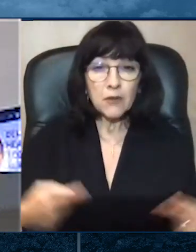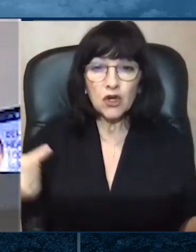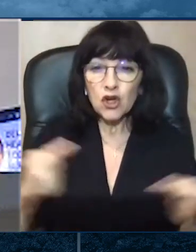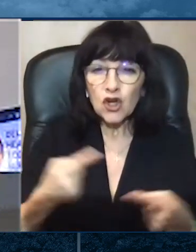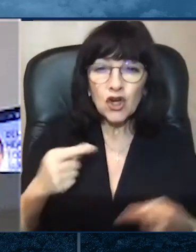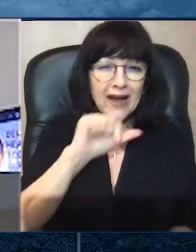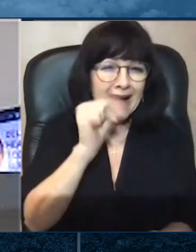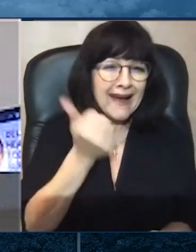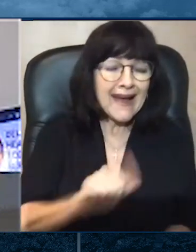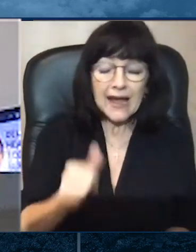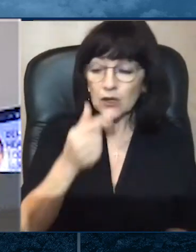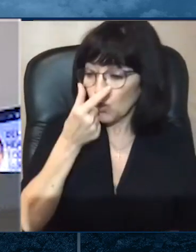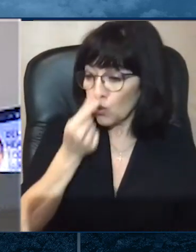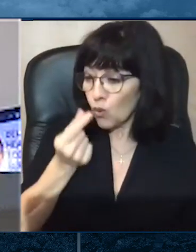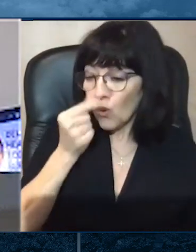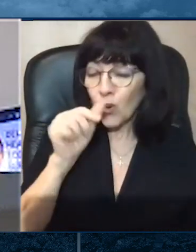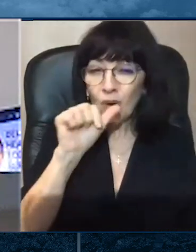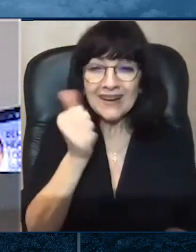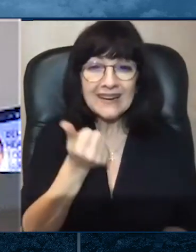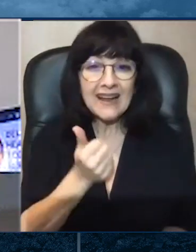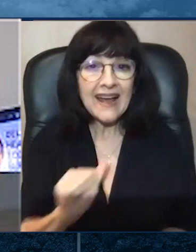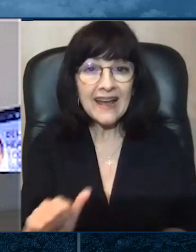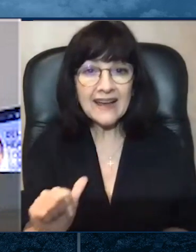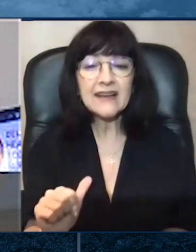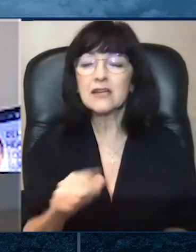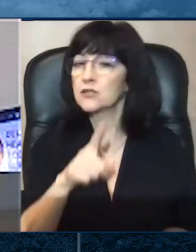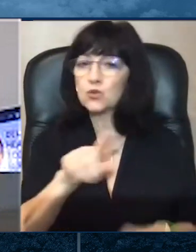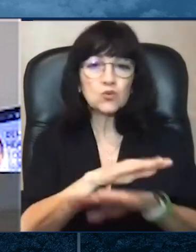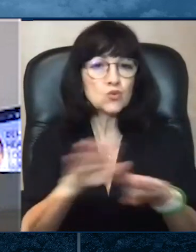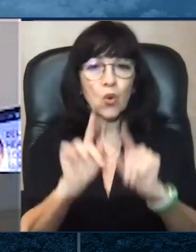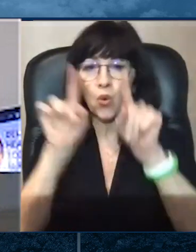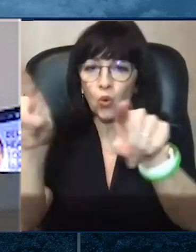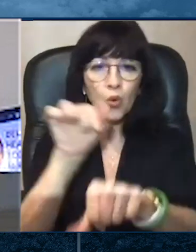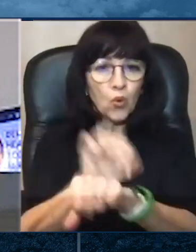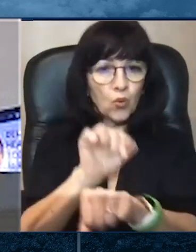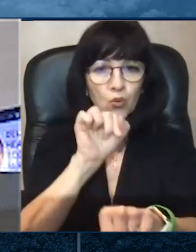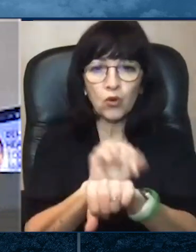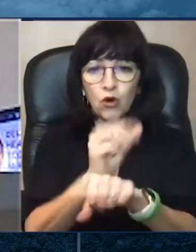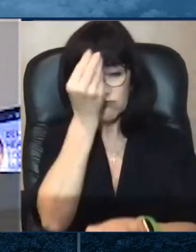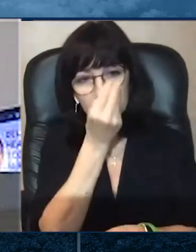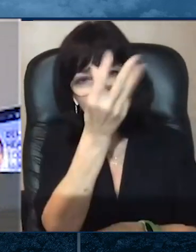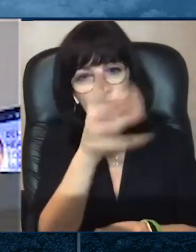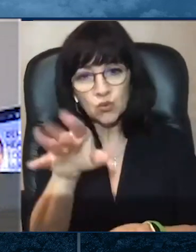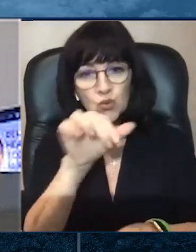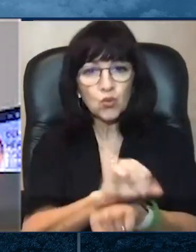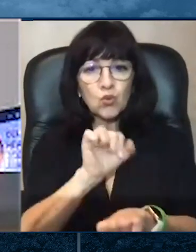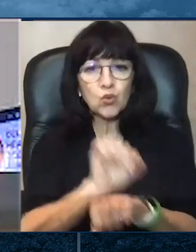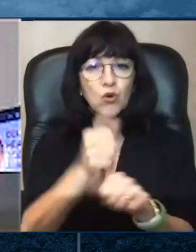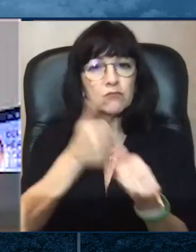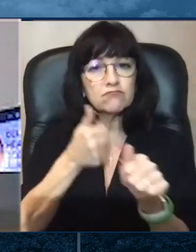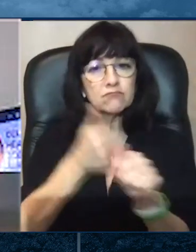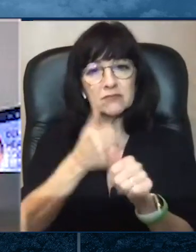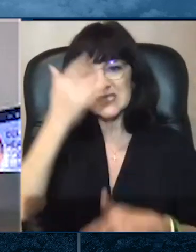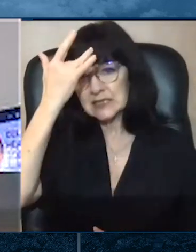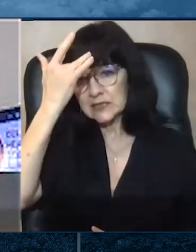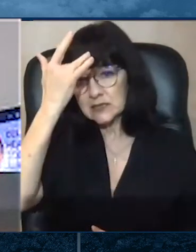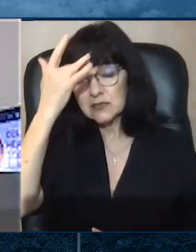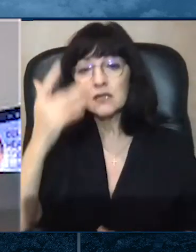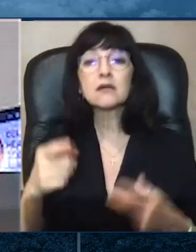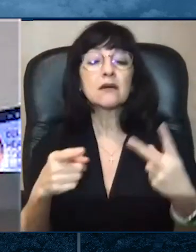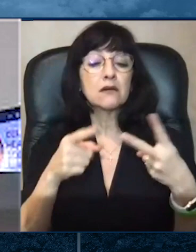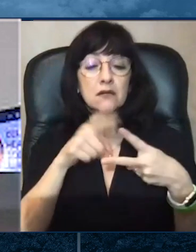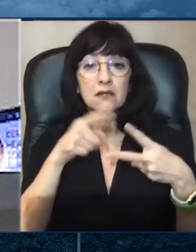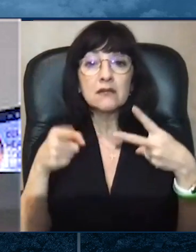consulte con el doctor de telemedicina para ver si necesita prueba médica de coronavirus.